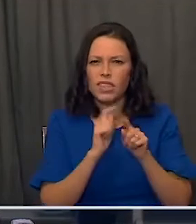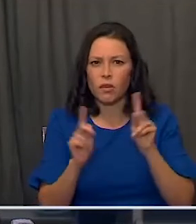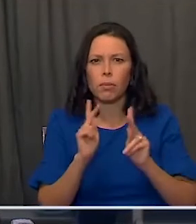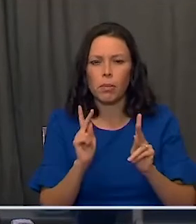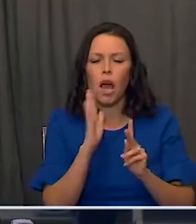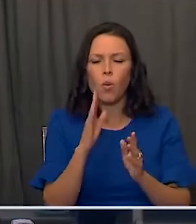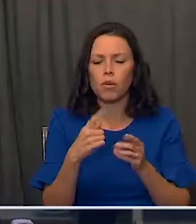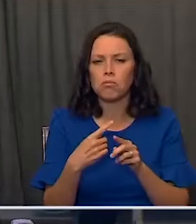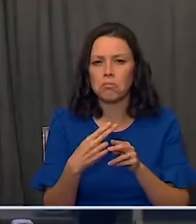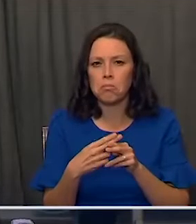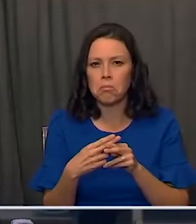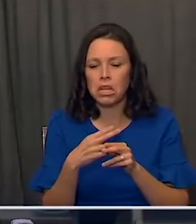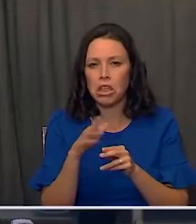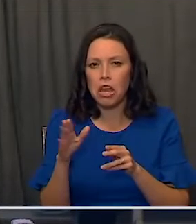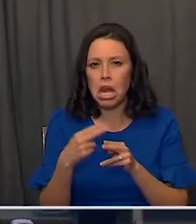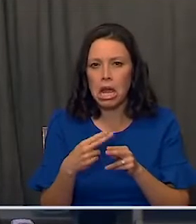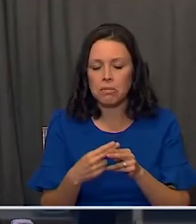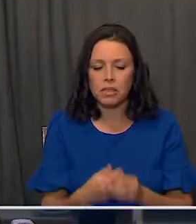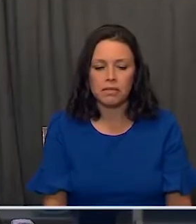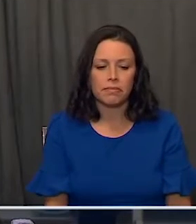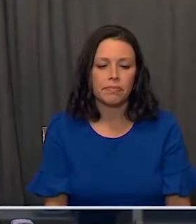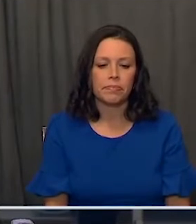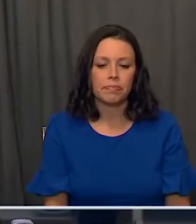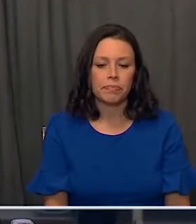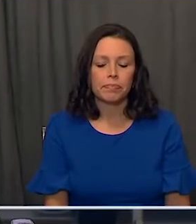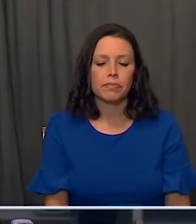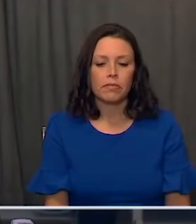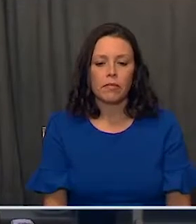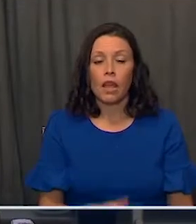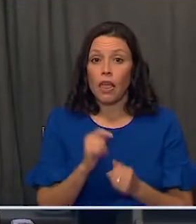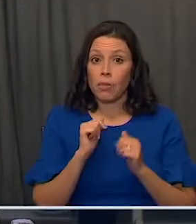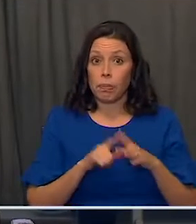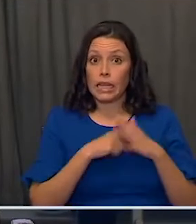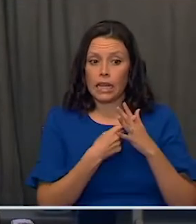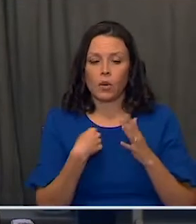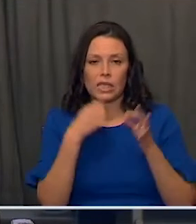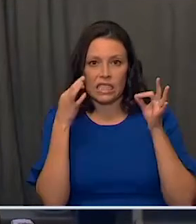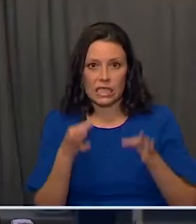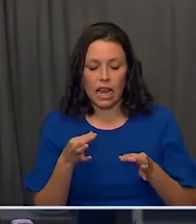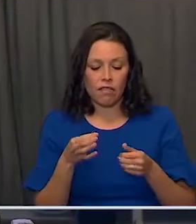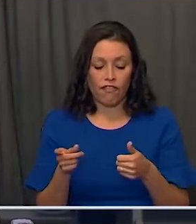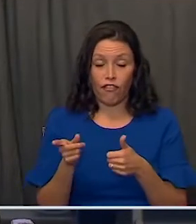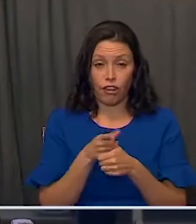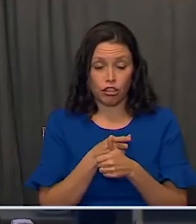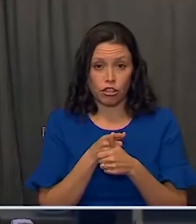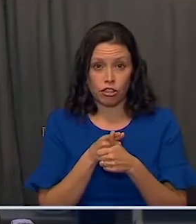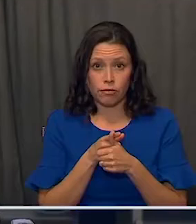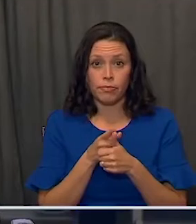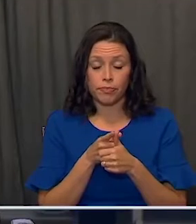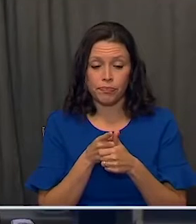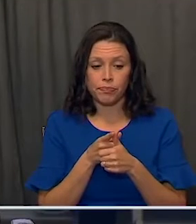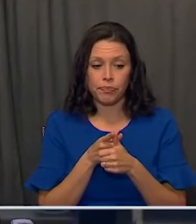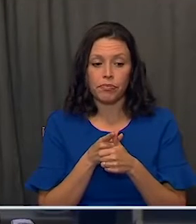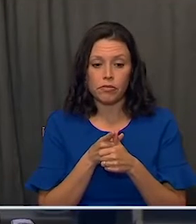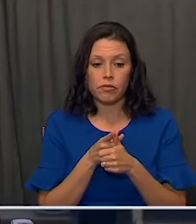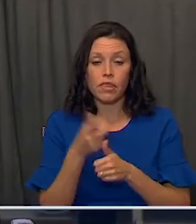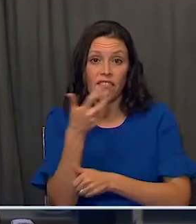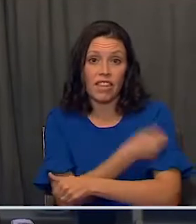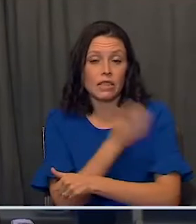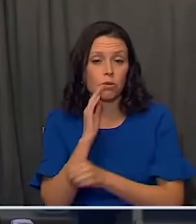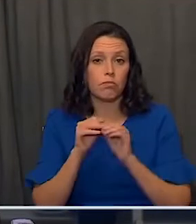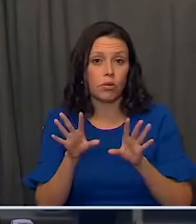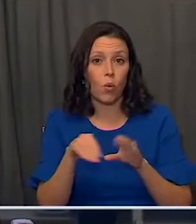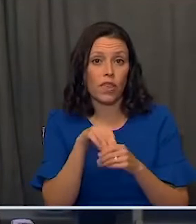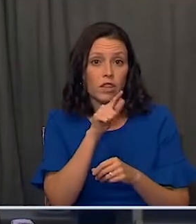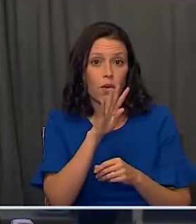about. A couple of things we decided upfront. One, we were going to be able to deliver the vaccine within 24